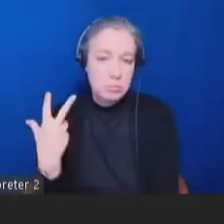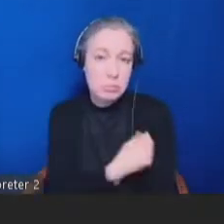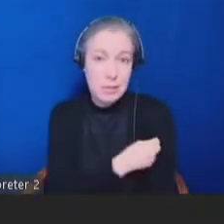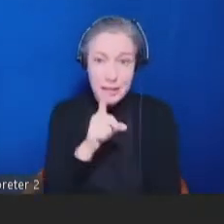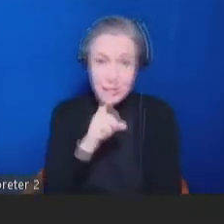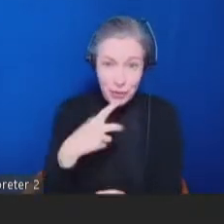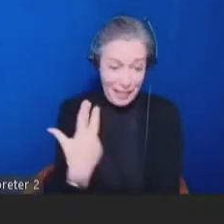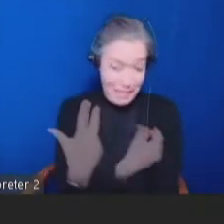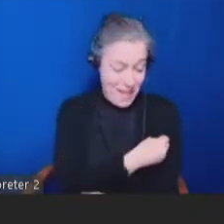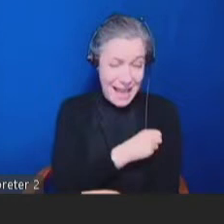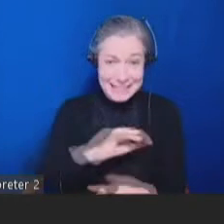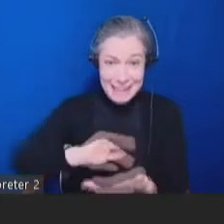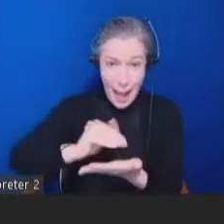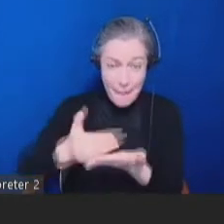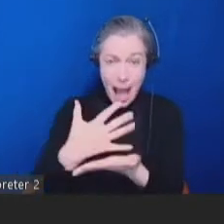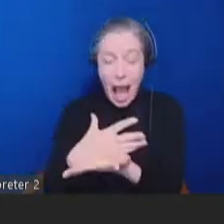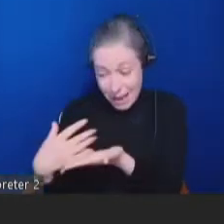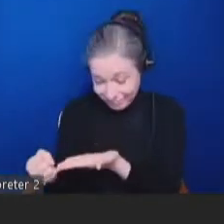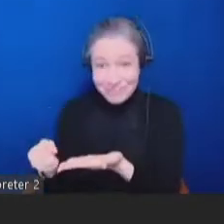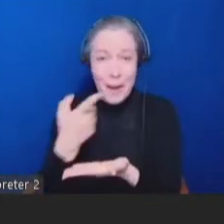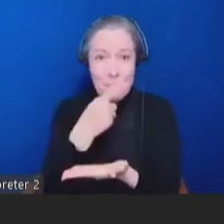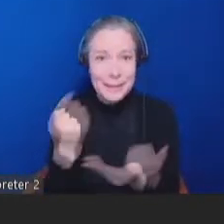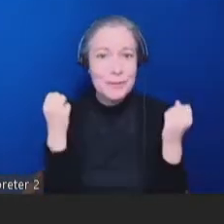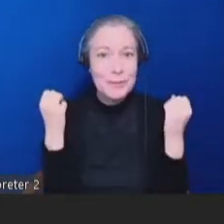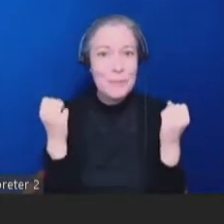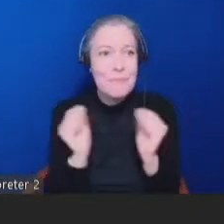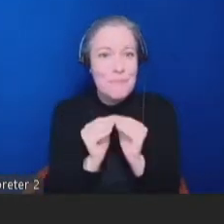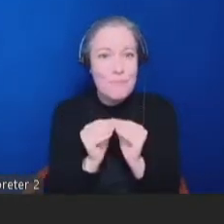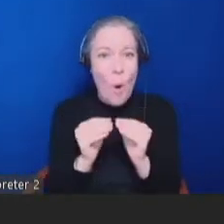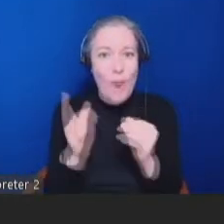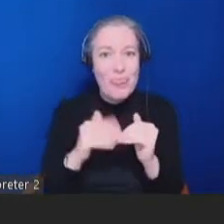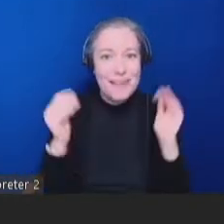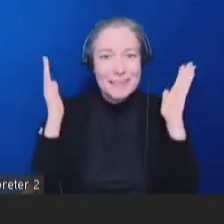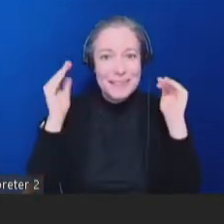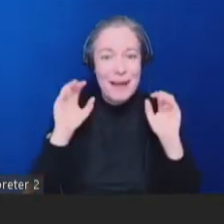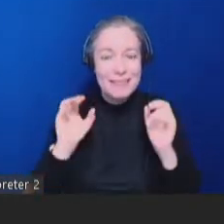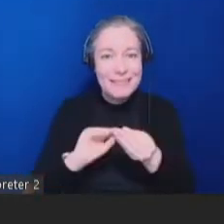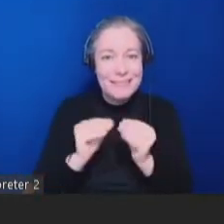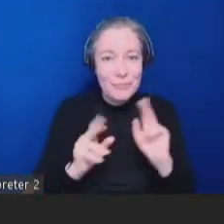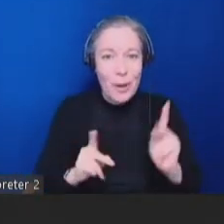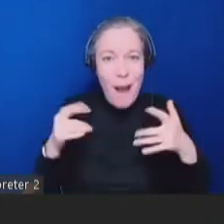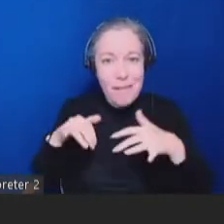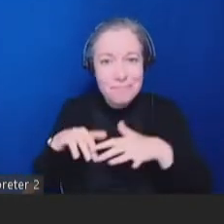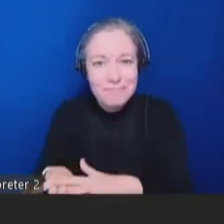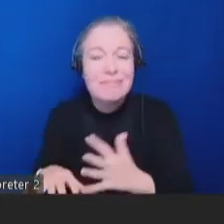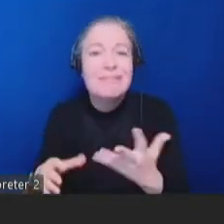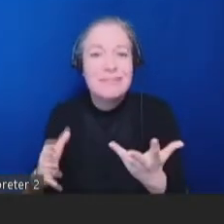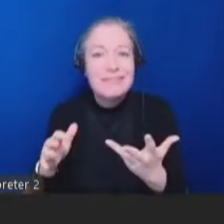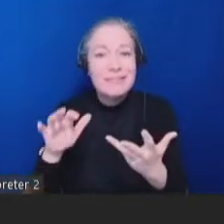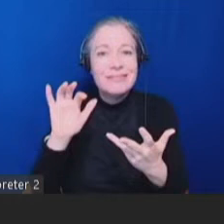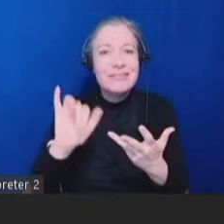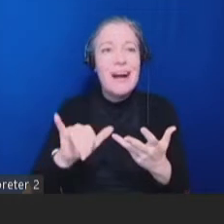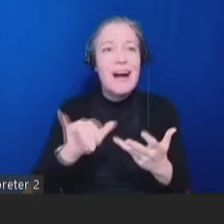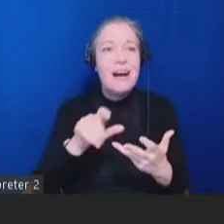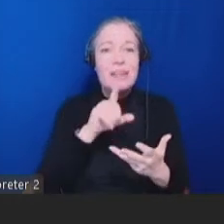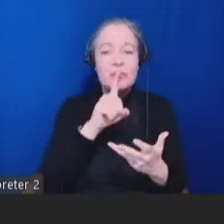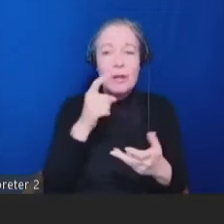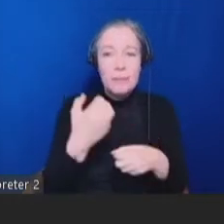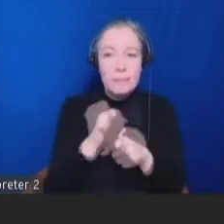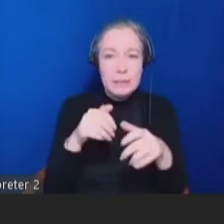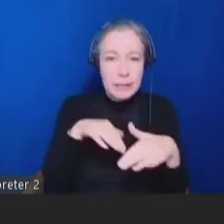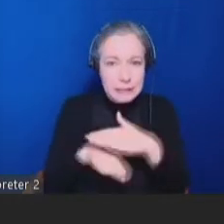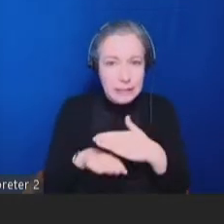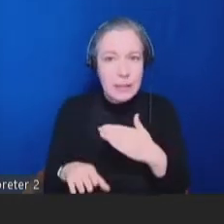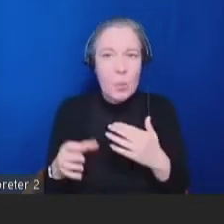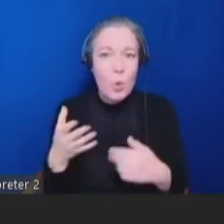had an unexpected number of participants. There have been local plays that were made accessible and free to people with disabilities on certain